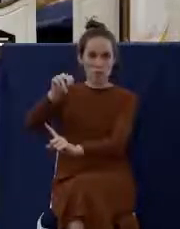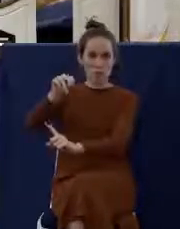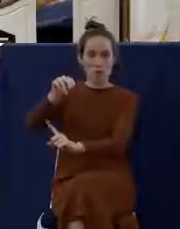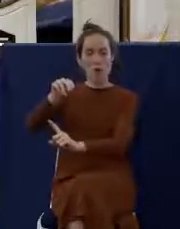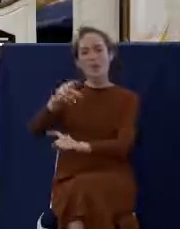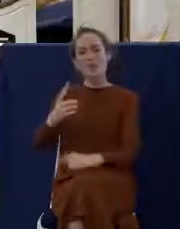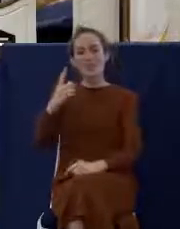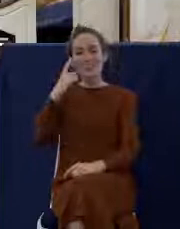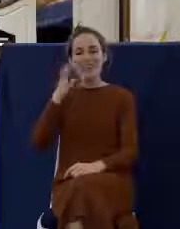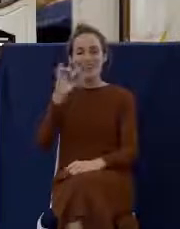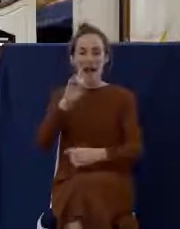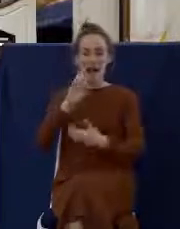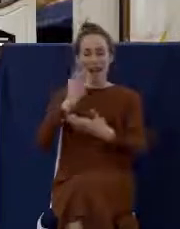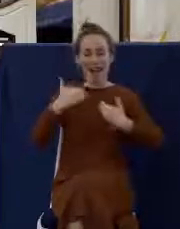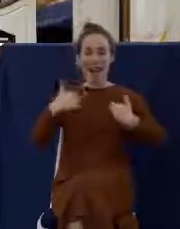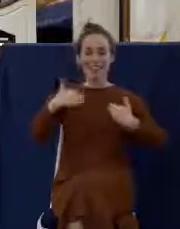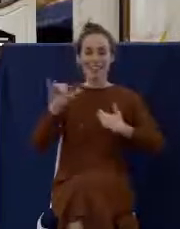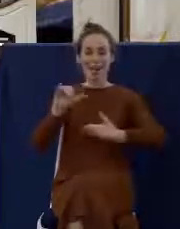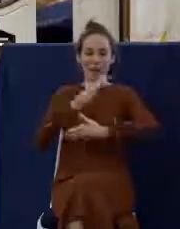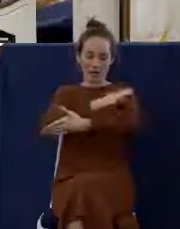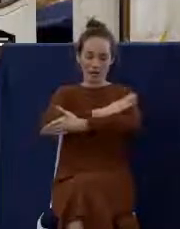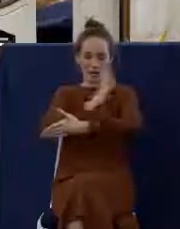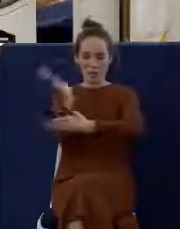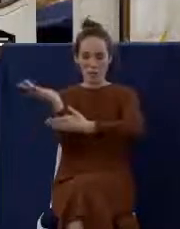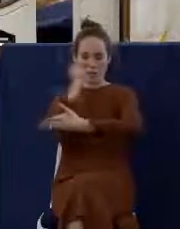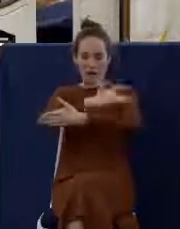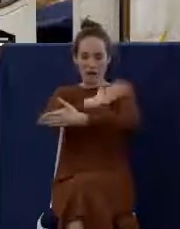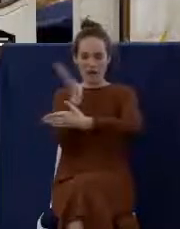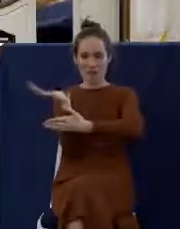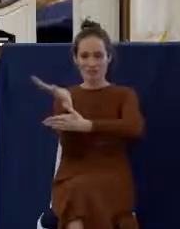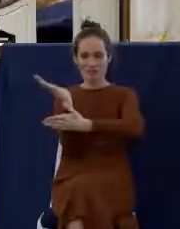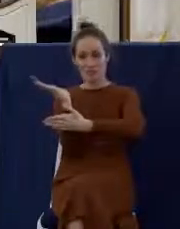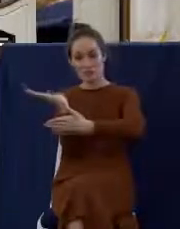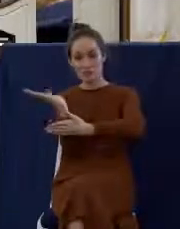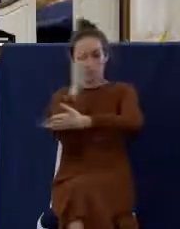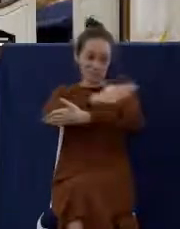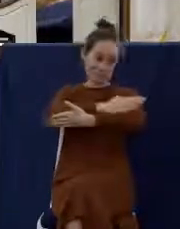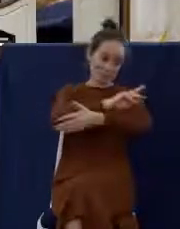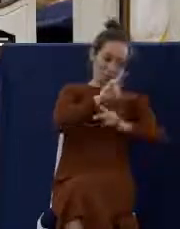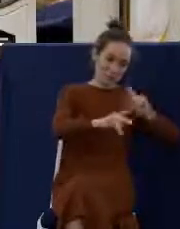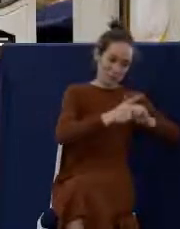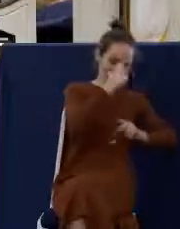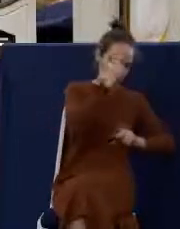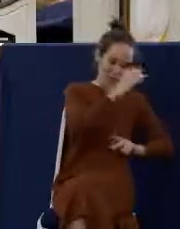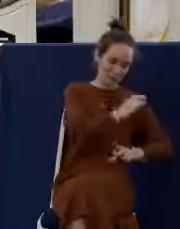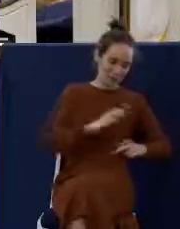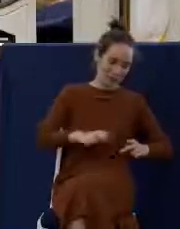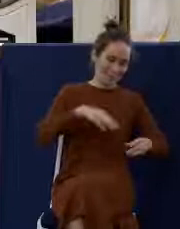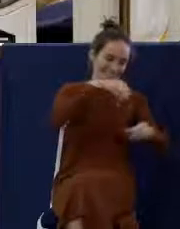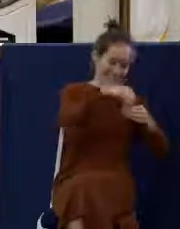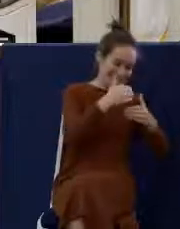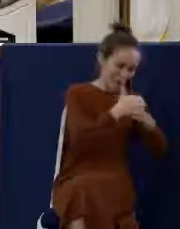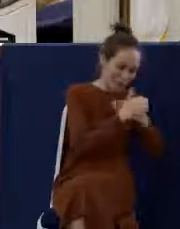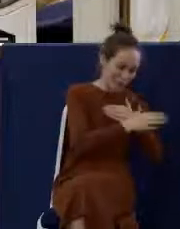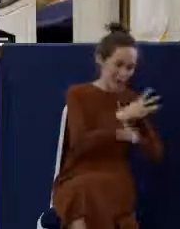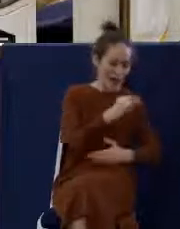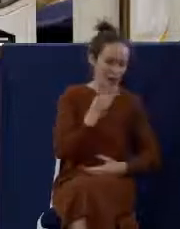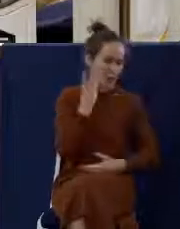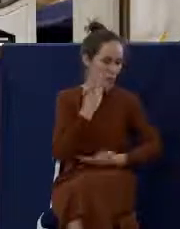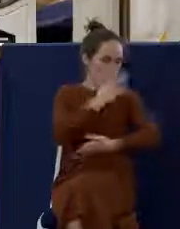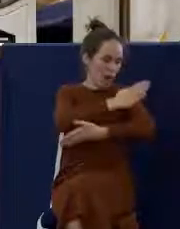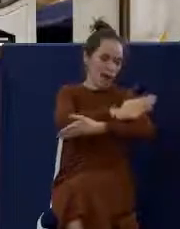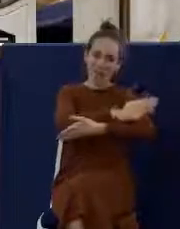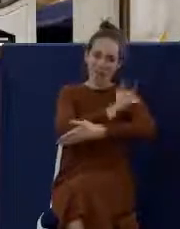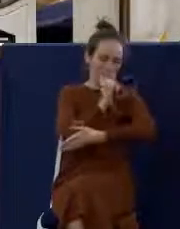swings all the way the other way. You have here on this one side people trying to say that Christ is somehow mystically in the elements, and that's not